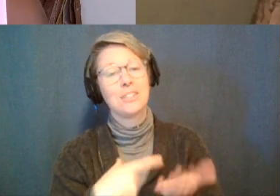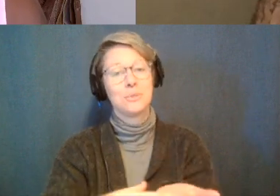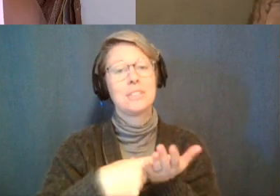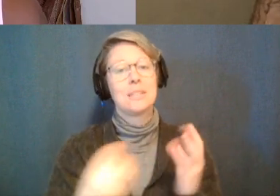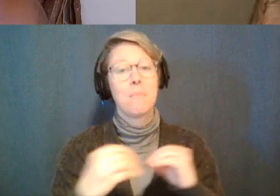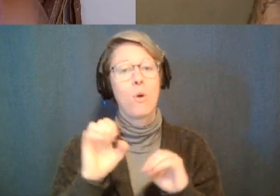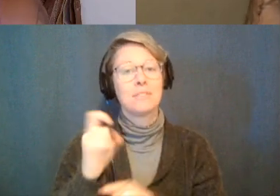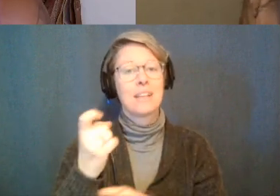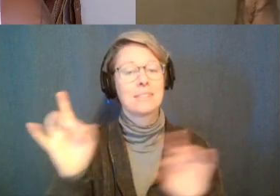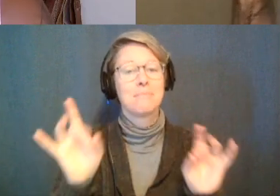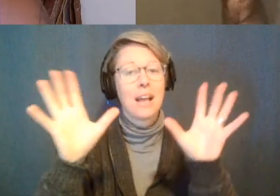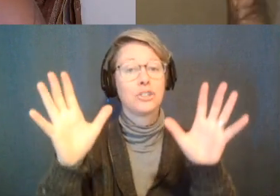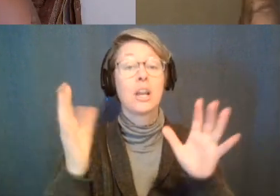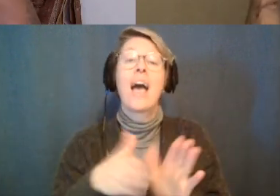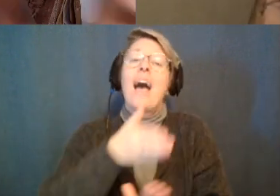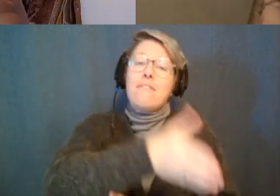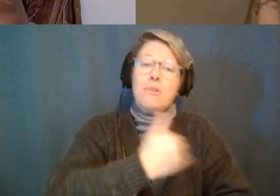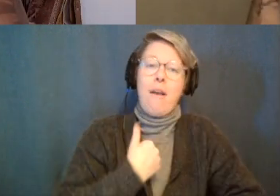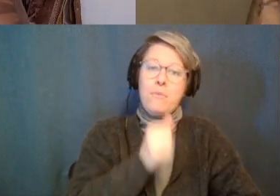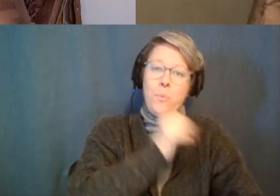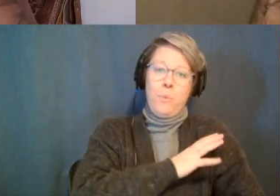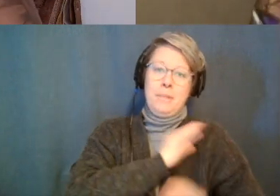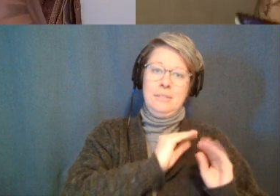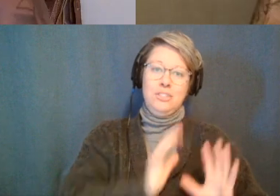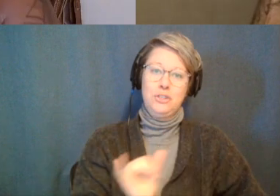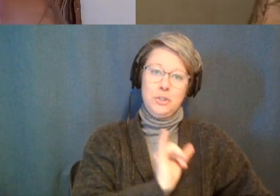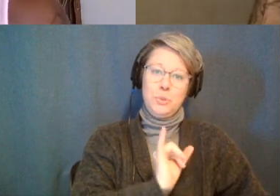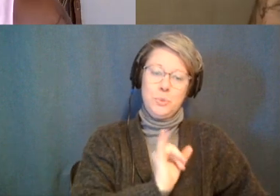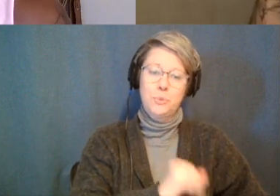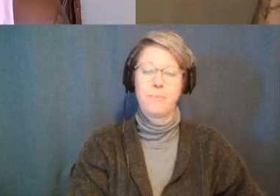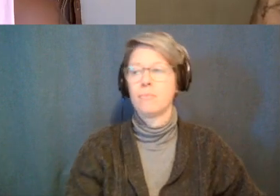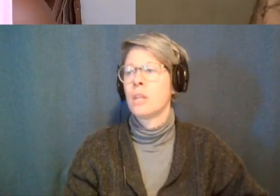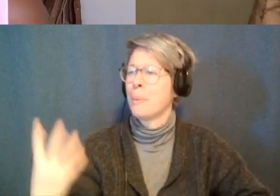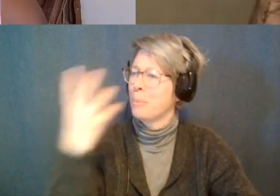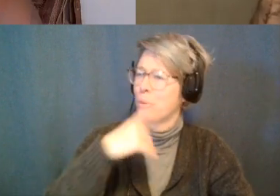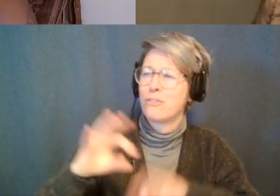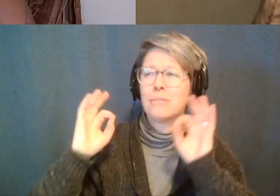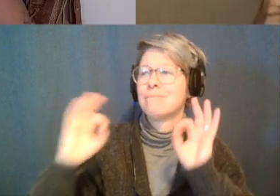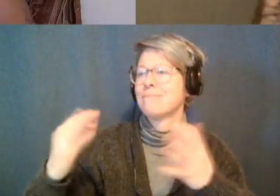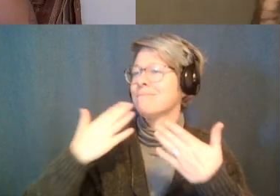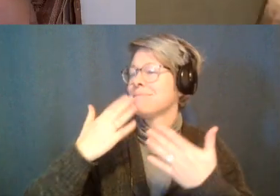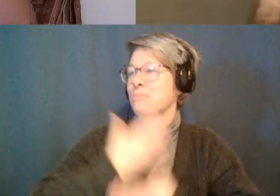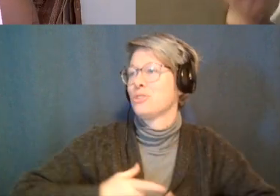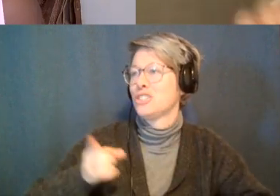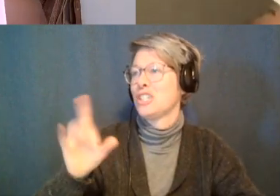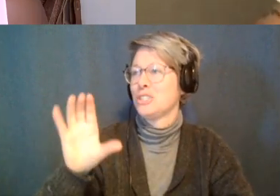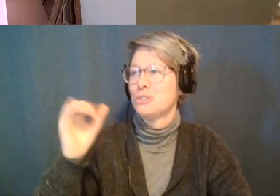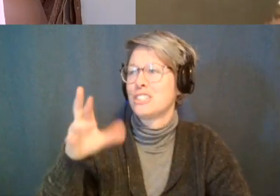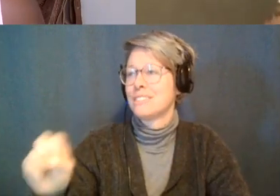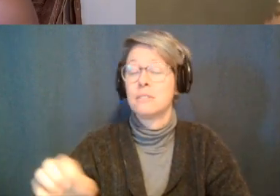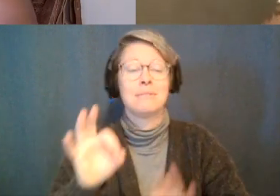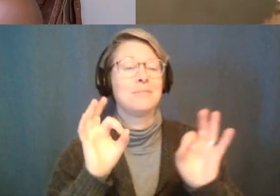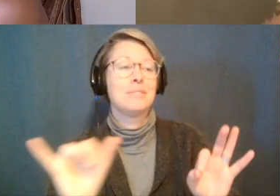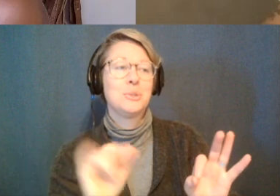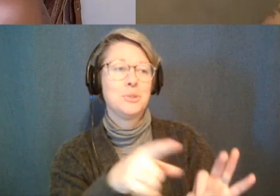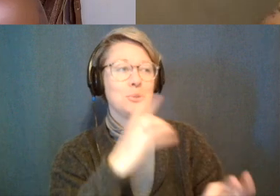it out with the divine feminine teacher as well beautiful let's get it appreciate you chris yeah you too we'll chat soon